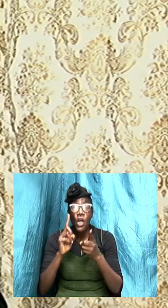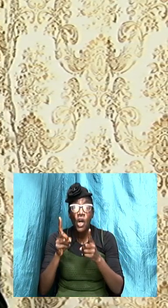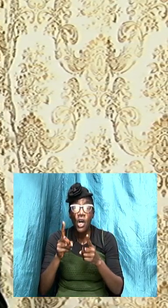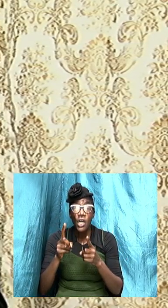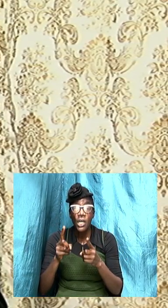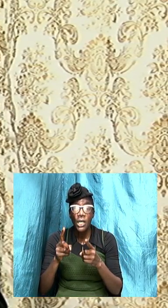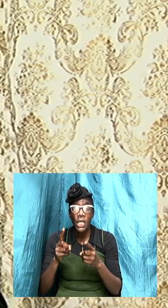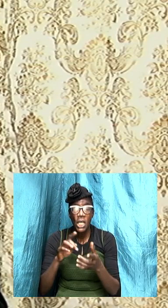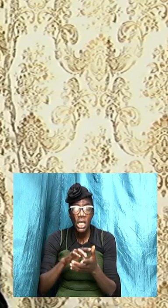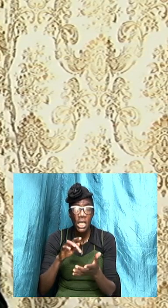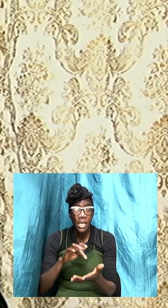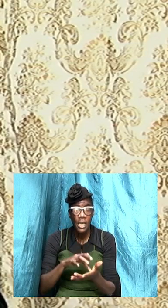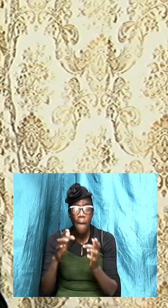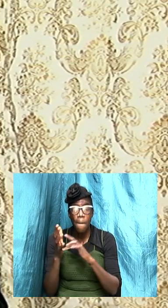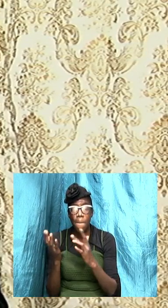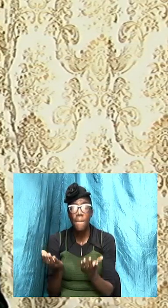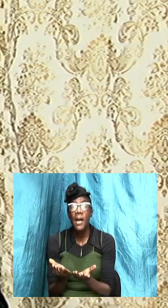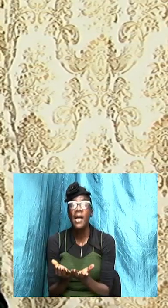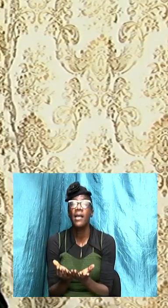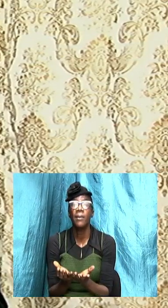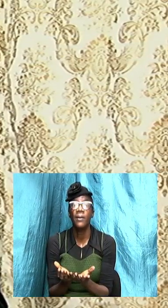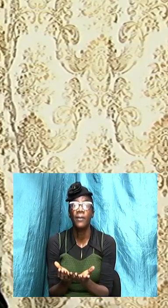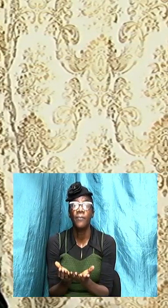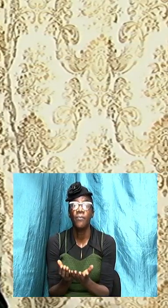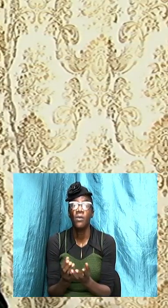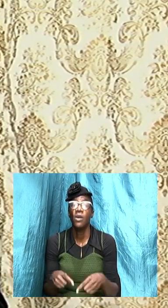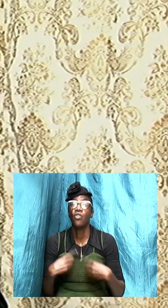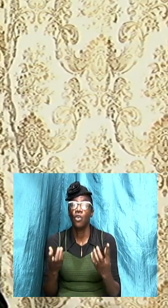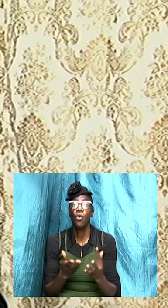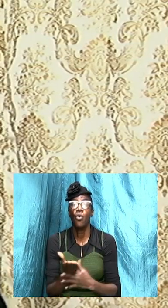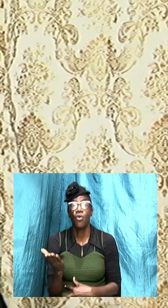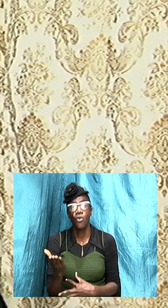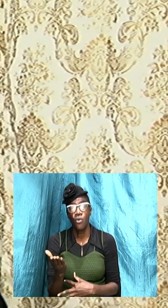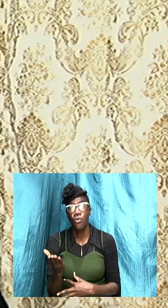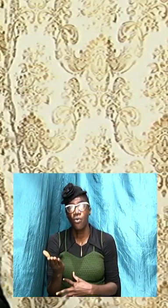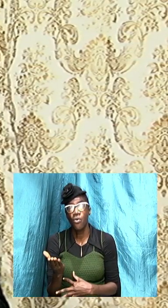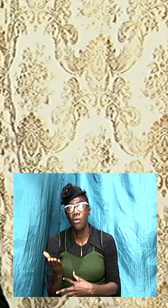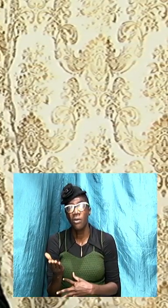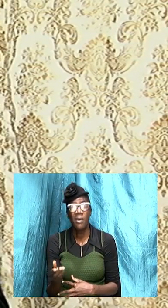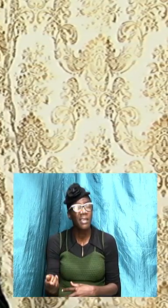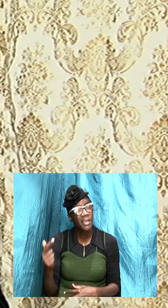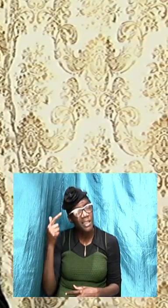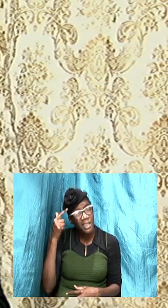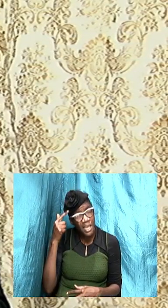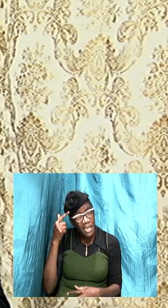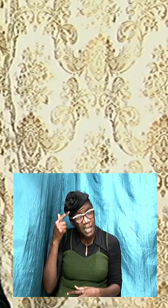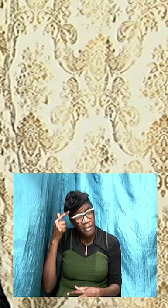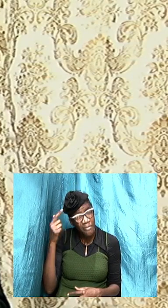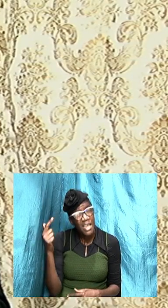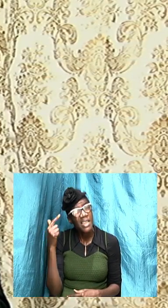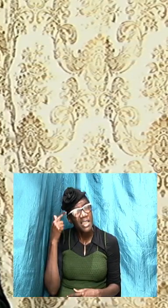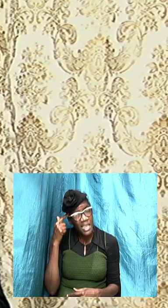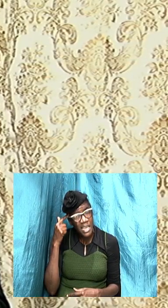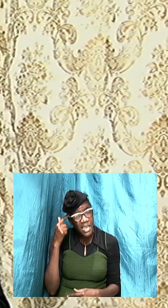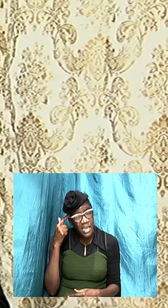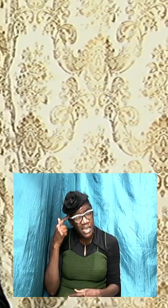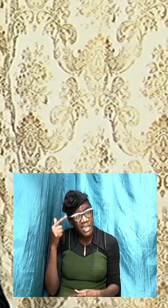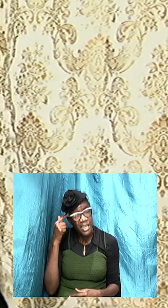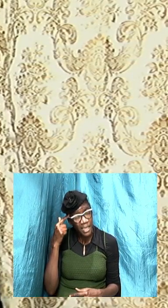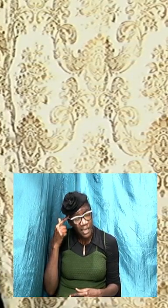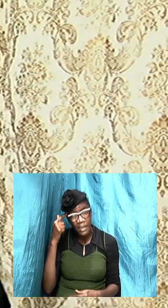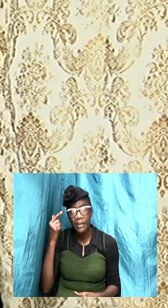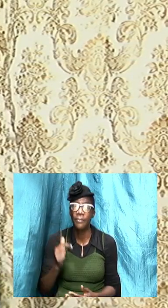right so as we go through tonight we are going to do a little bit of recap but what I've done with the recap you know I've